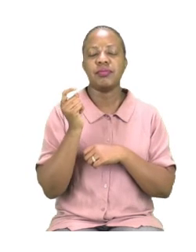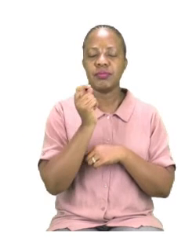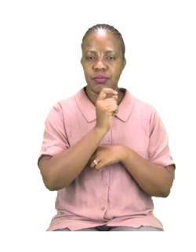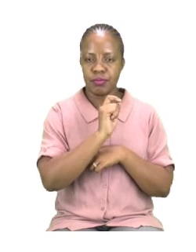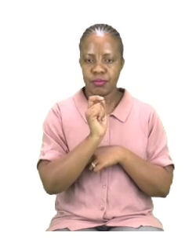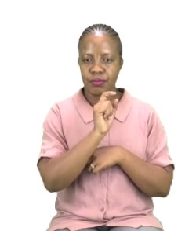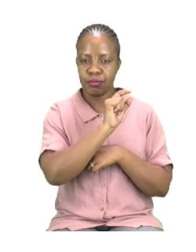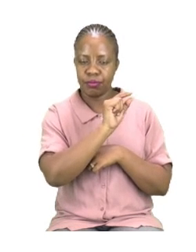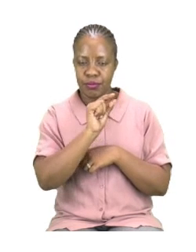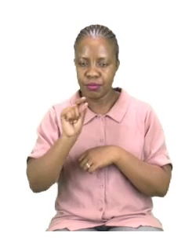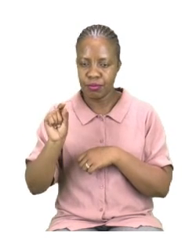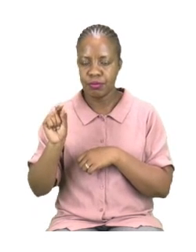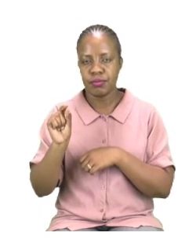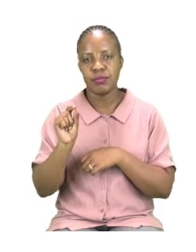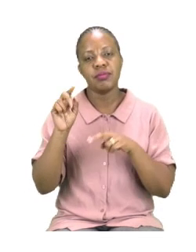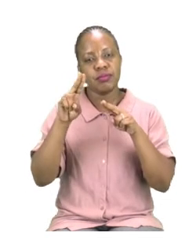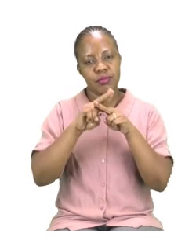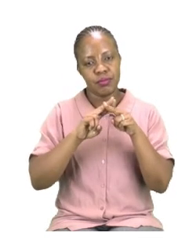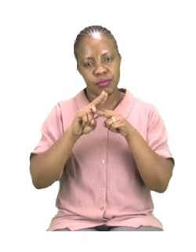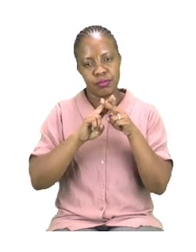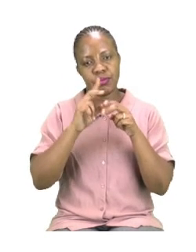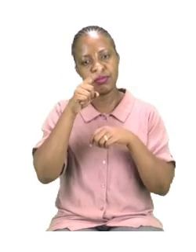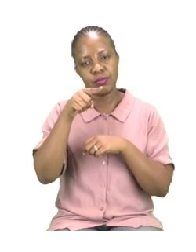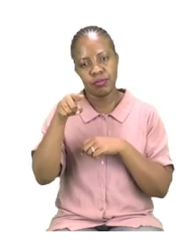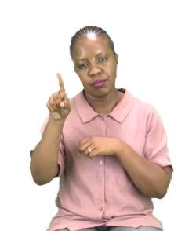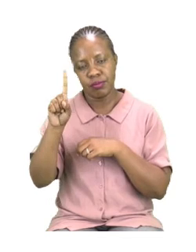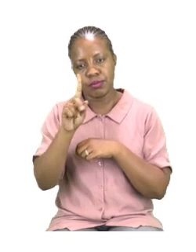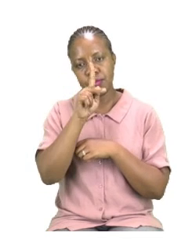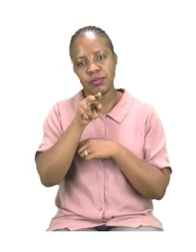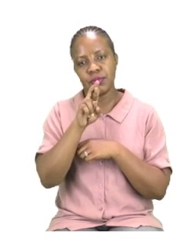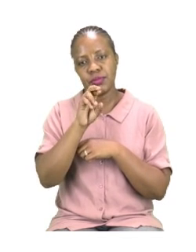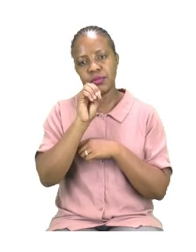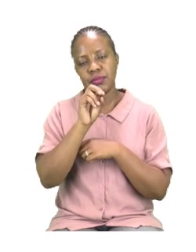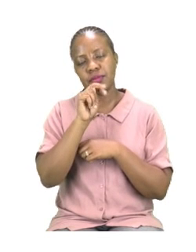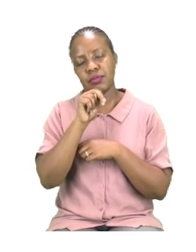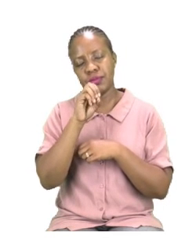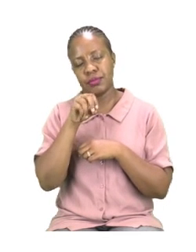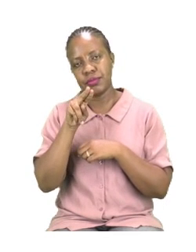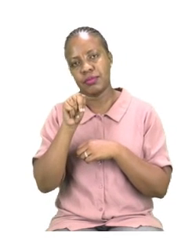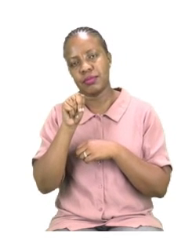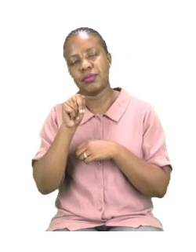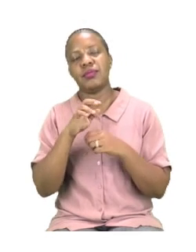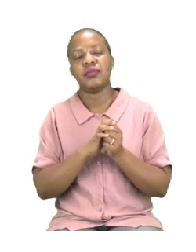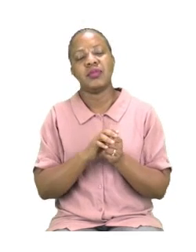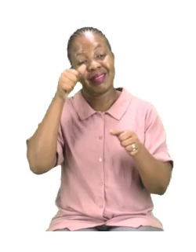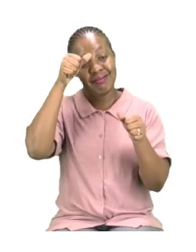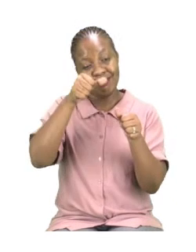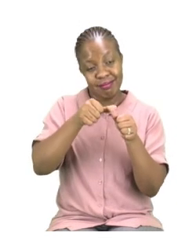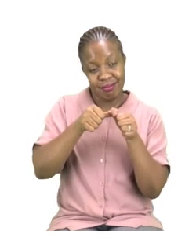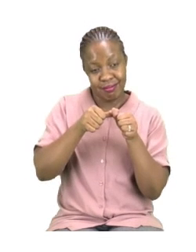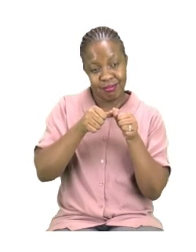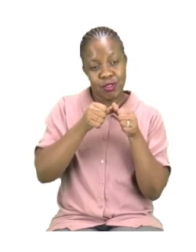Now, remember to put a capital letter where it needs to be and a full stop at the end.